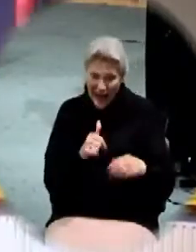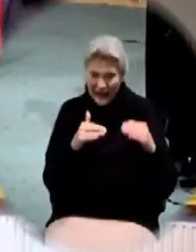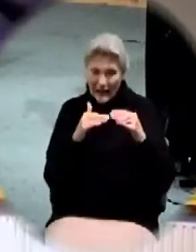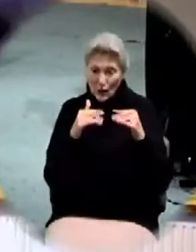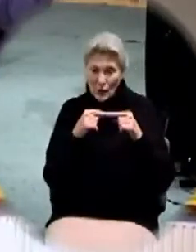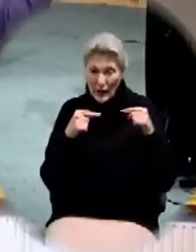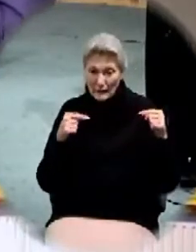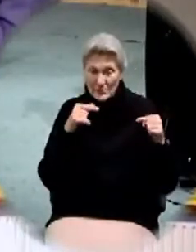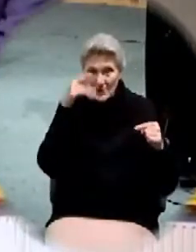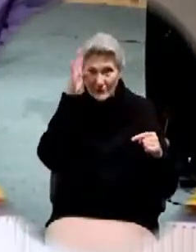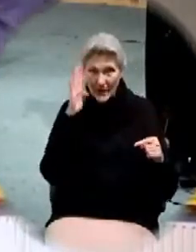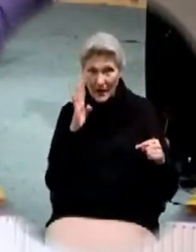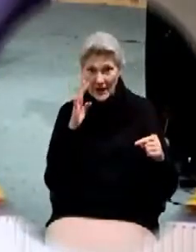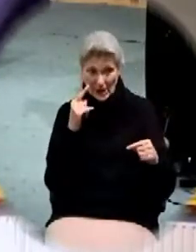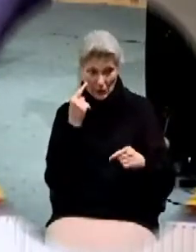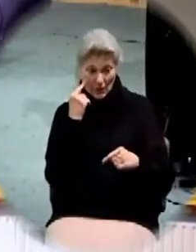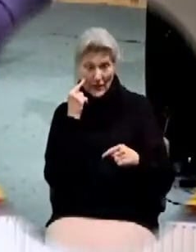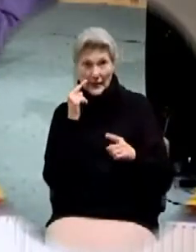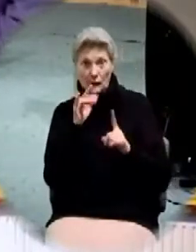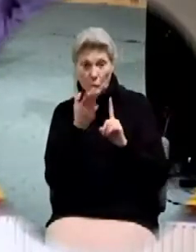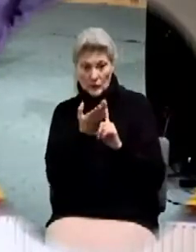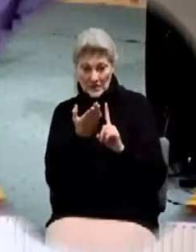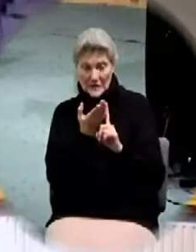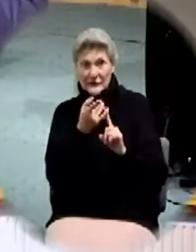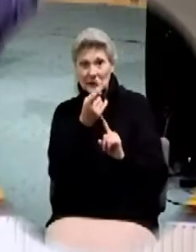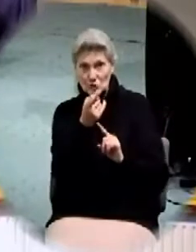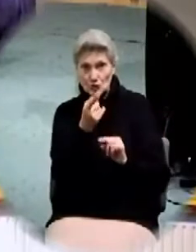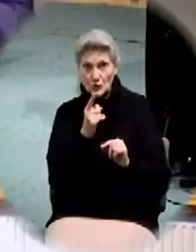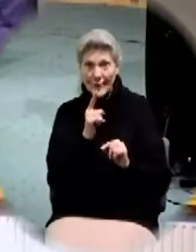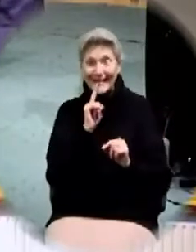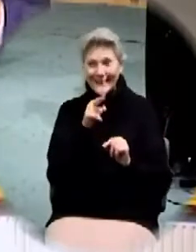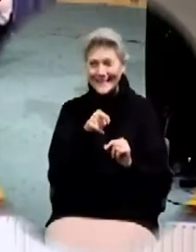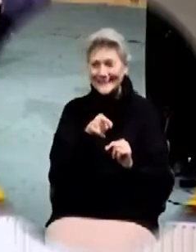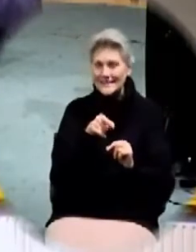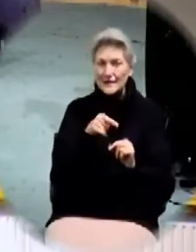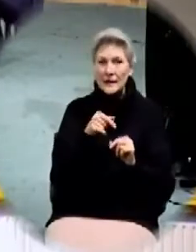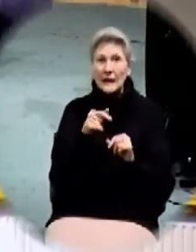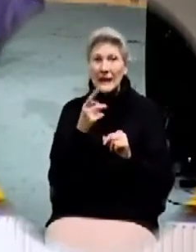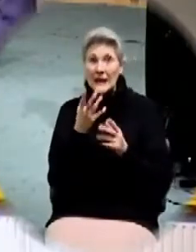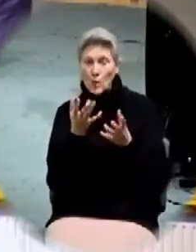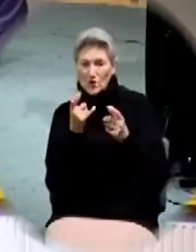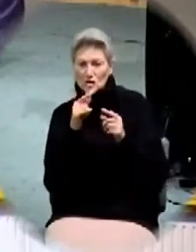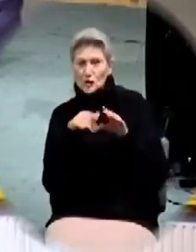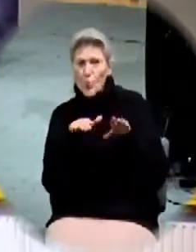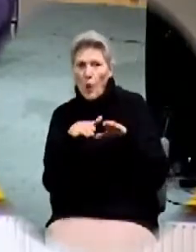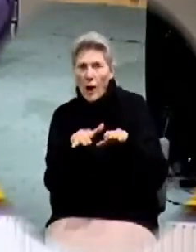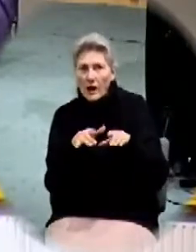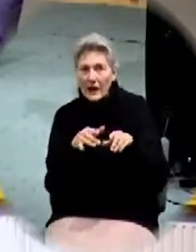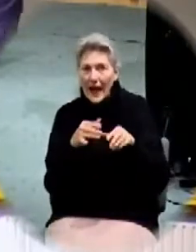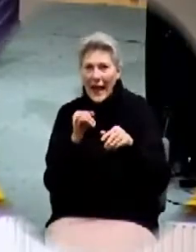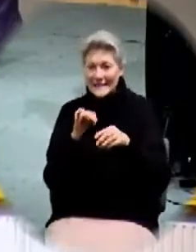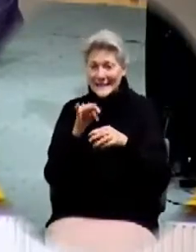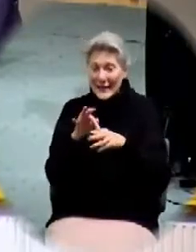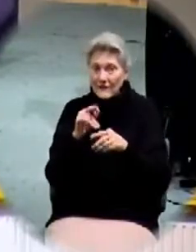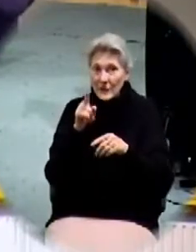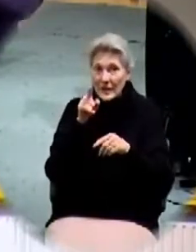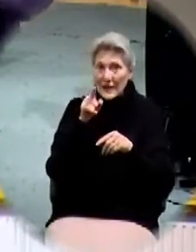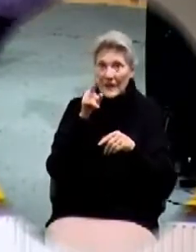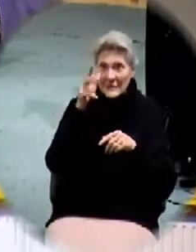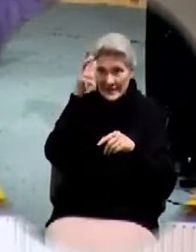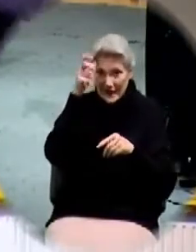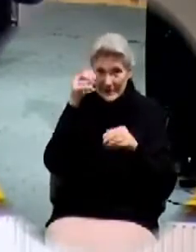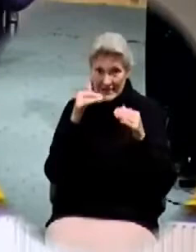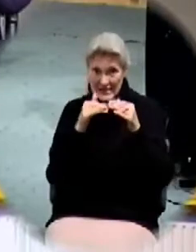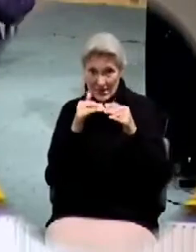us to think he is he would like to convince you that he is he would like to make sure that you walk as if he is but he's not he's never been God